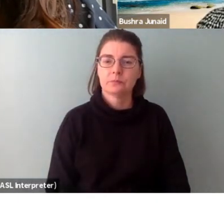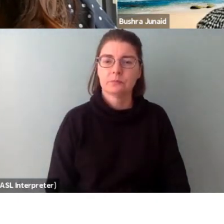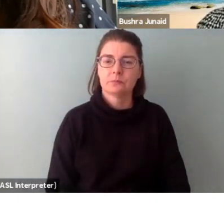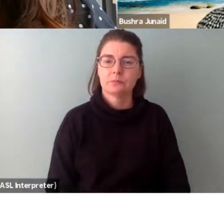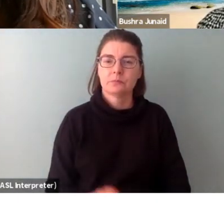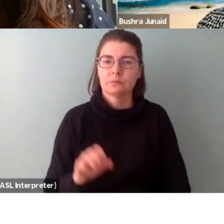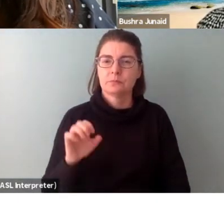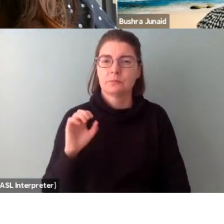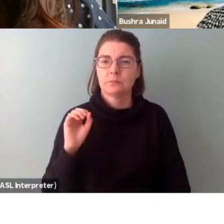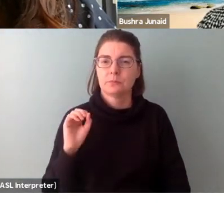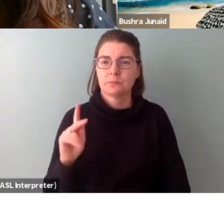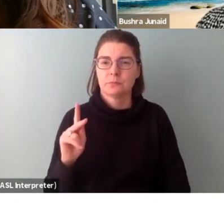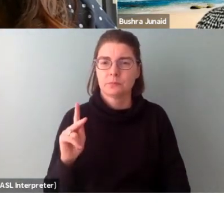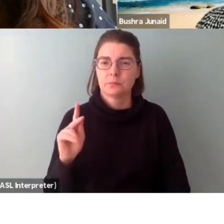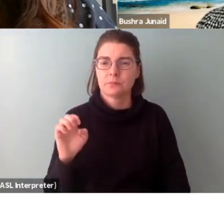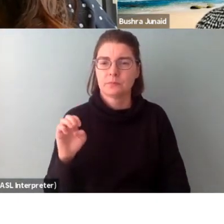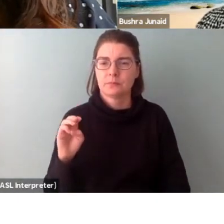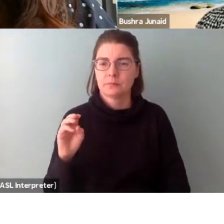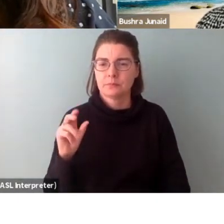Okie doke.